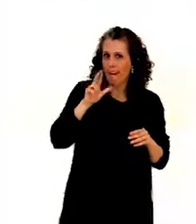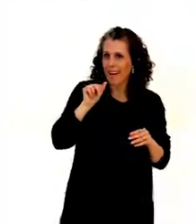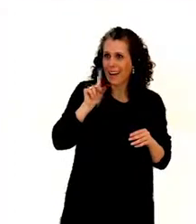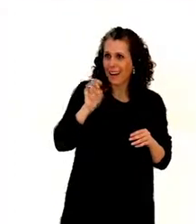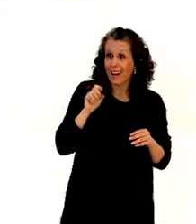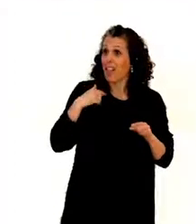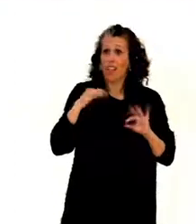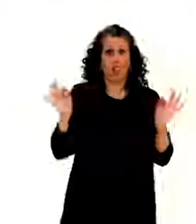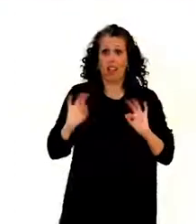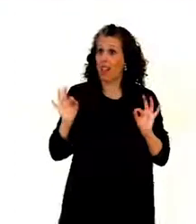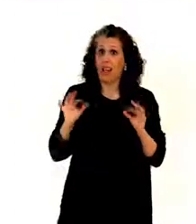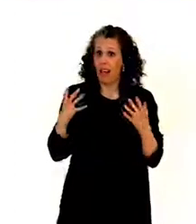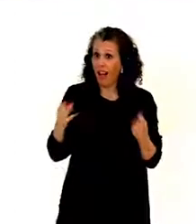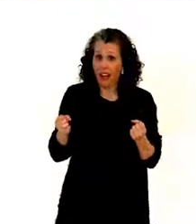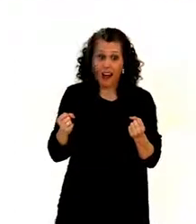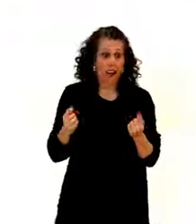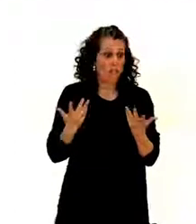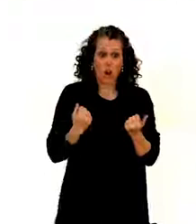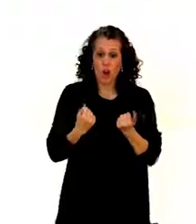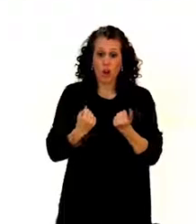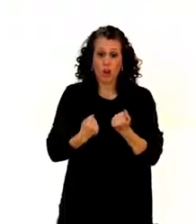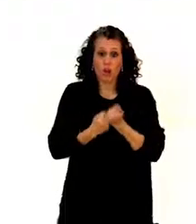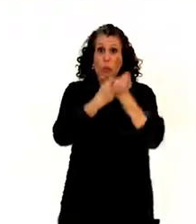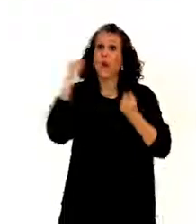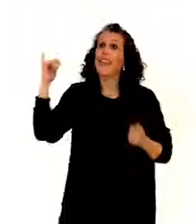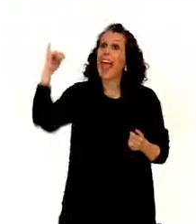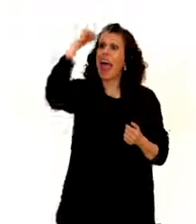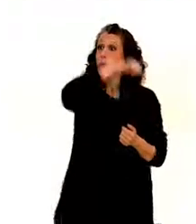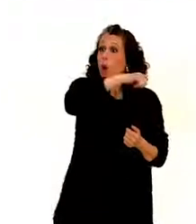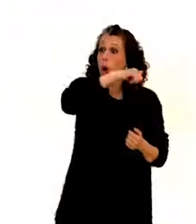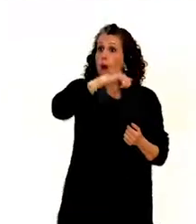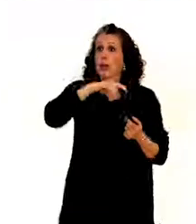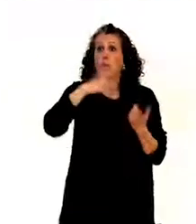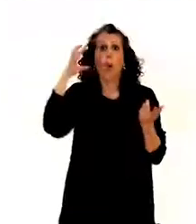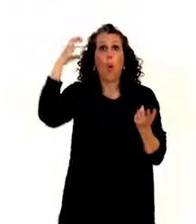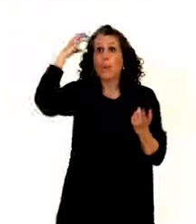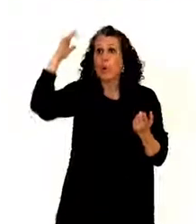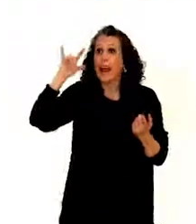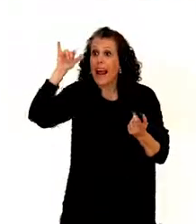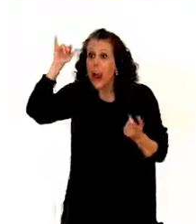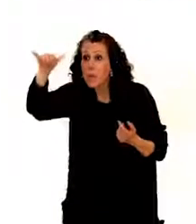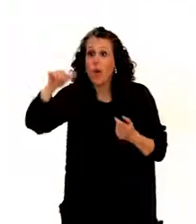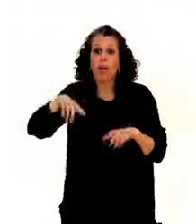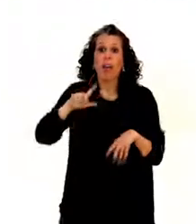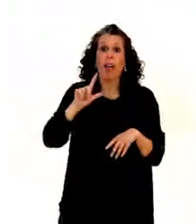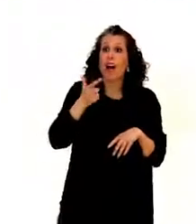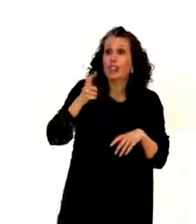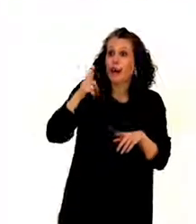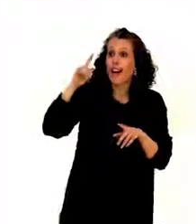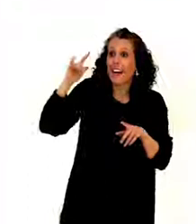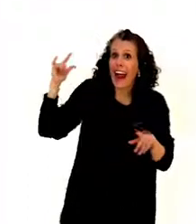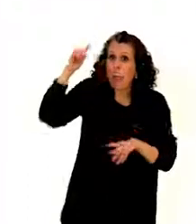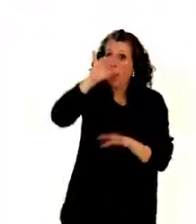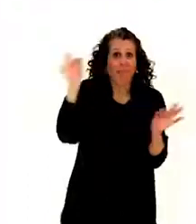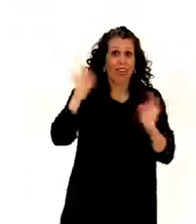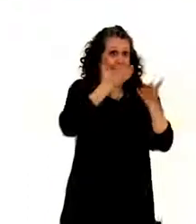have the support services at Belgrade Airport, Munich Airport as a transit, Luxembourg Airport, if I did not have the